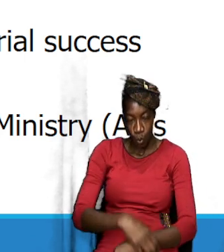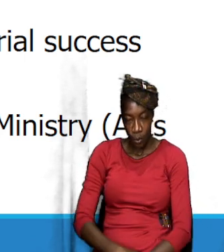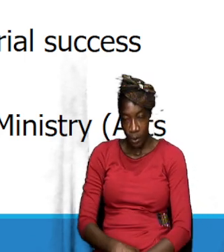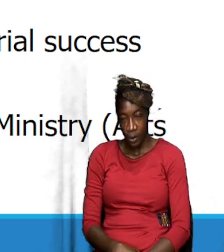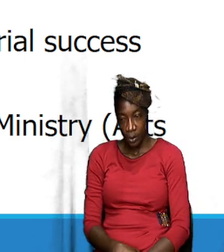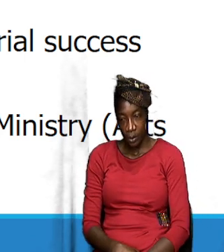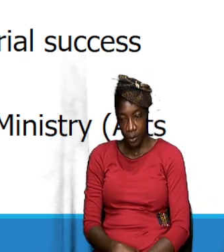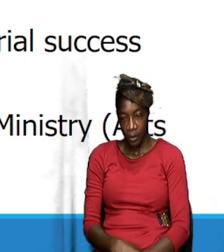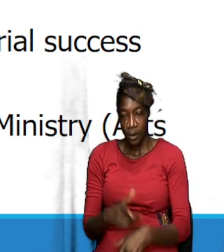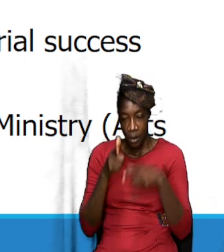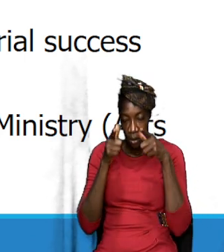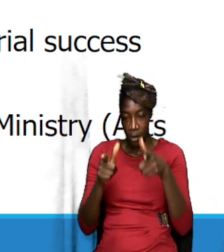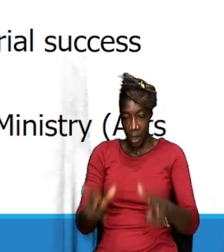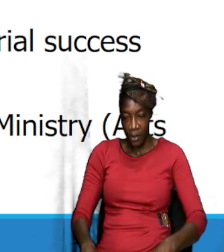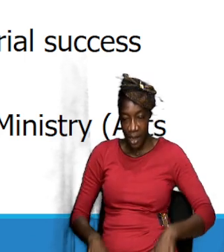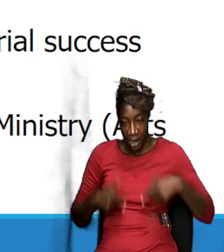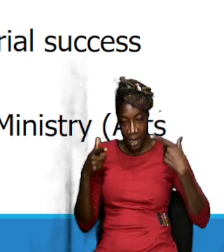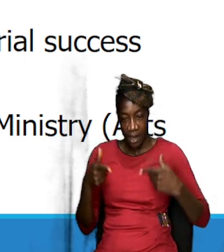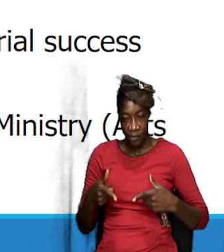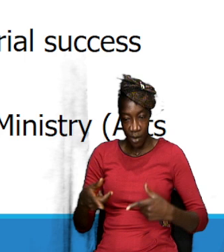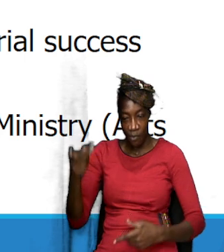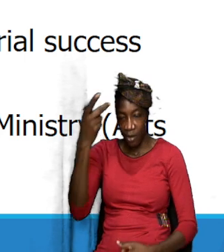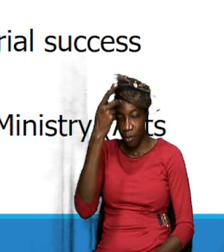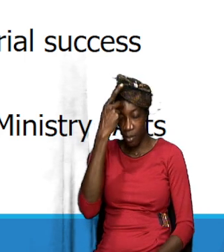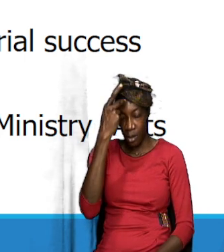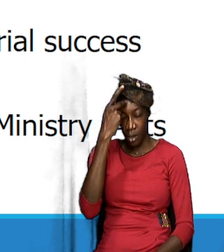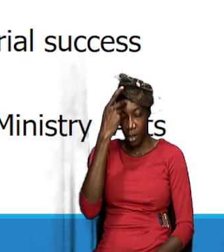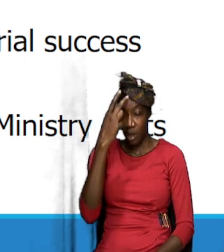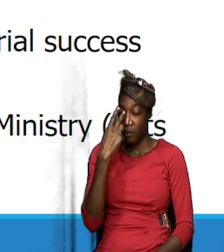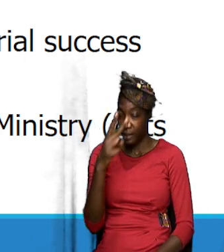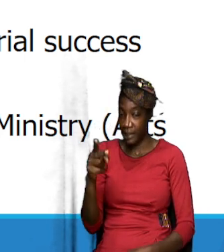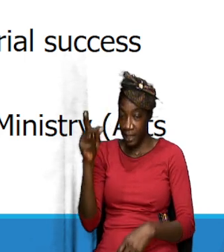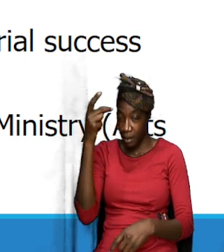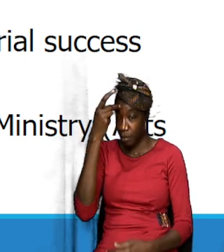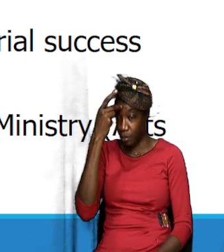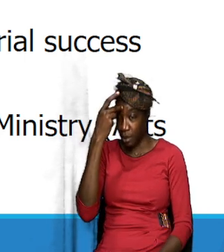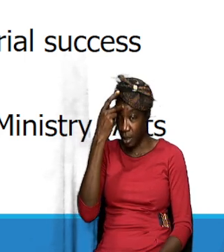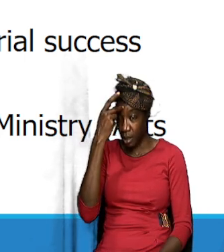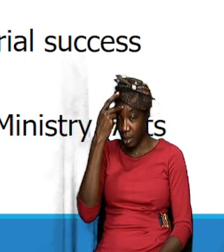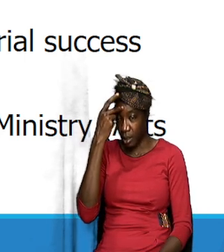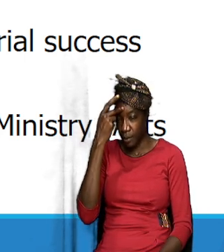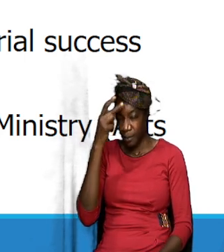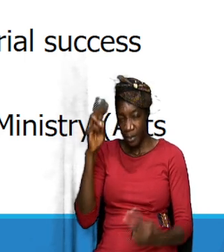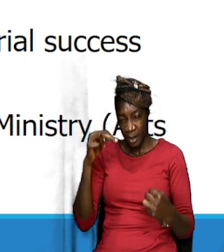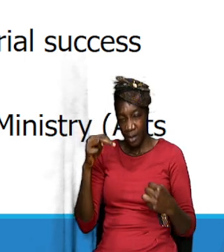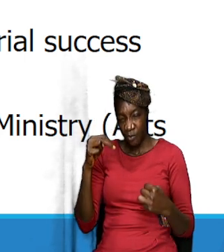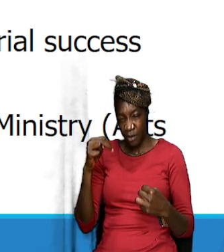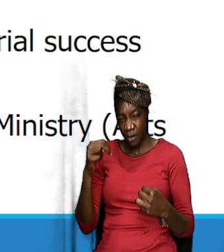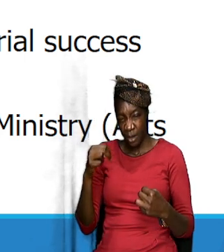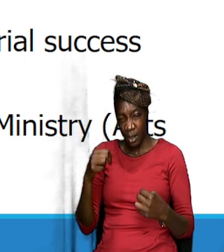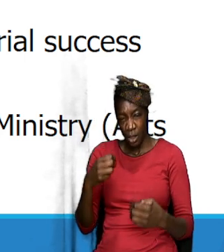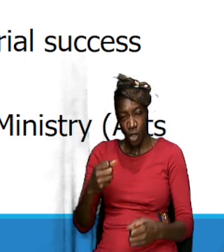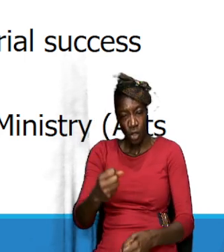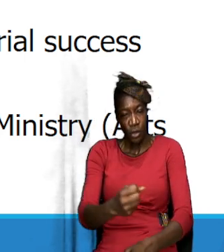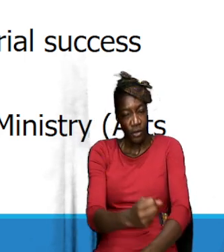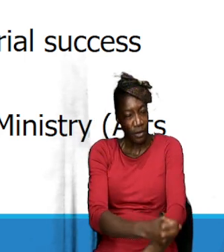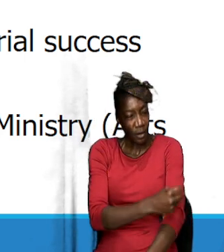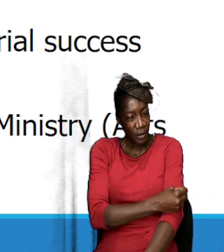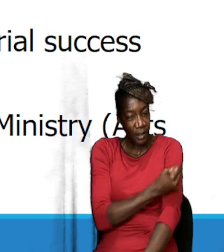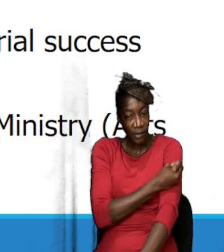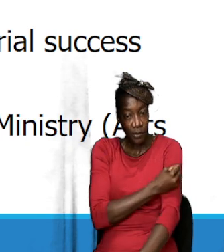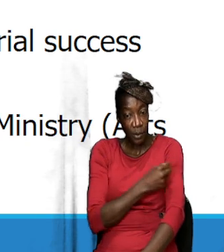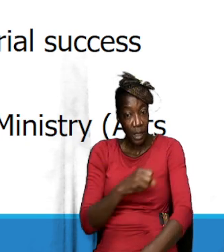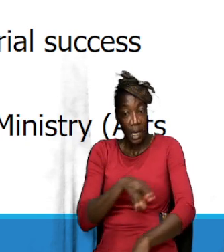when we look at the life of Paul, we see that Paul was very successful in his